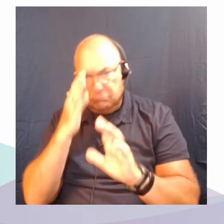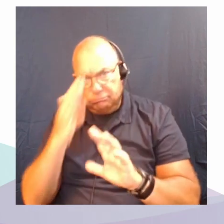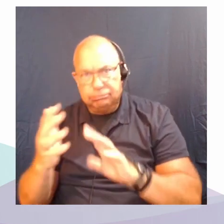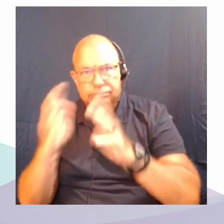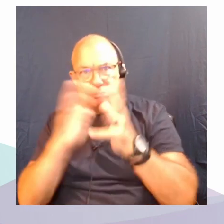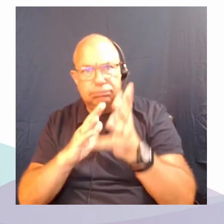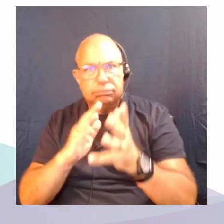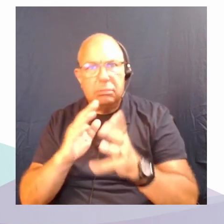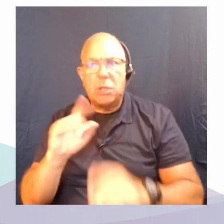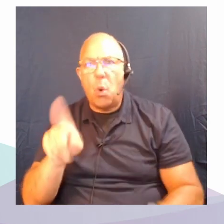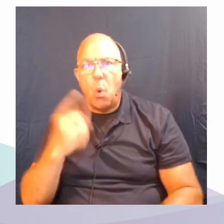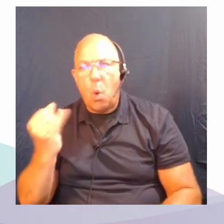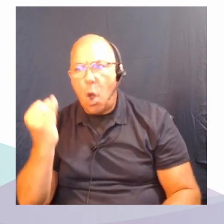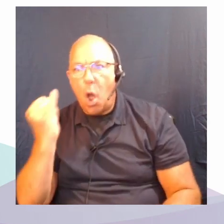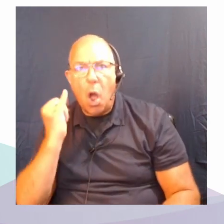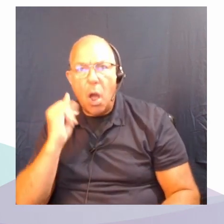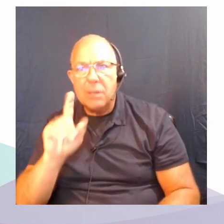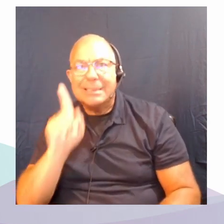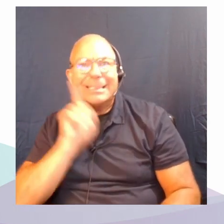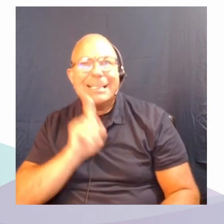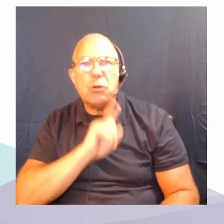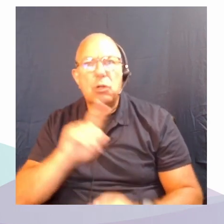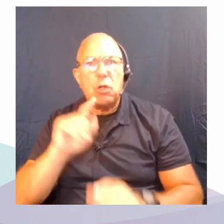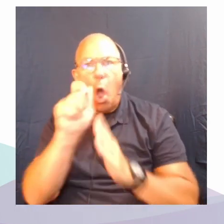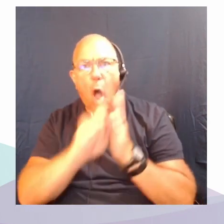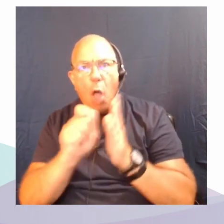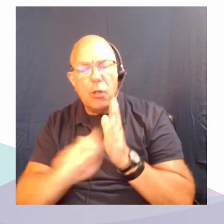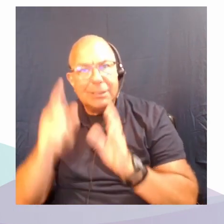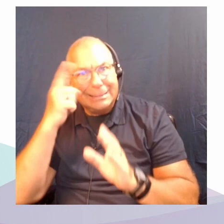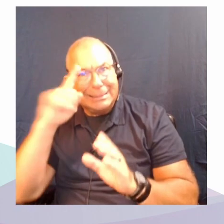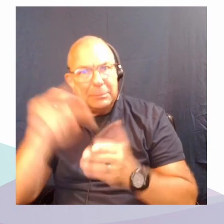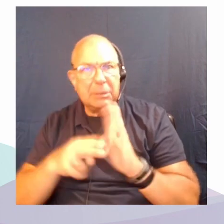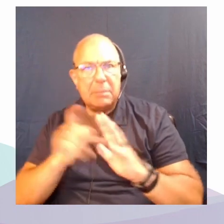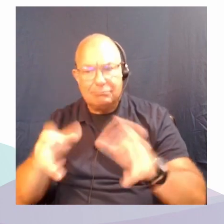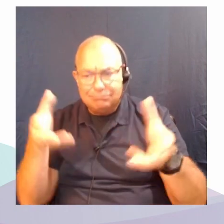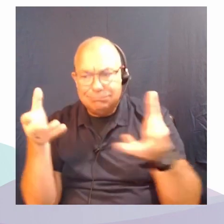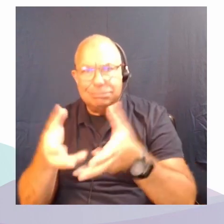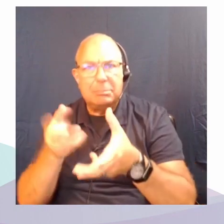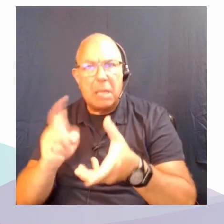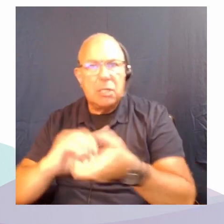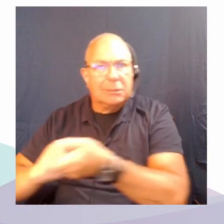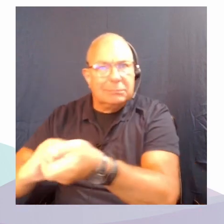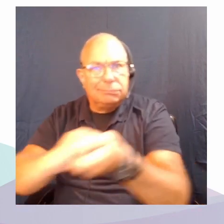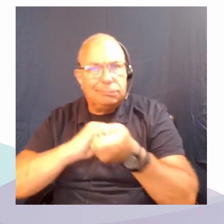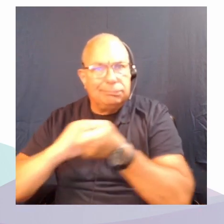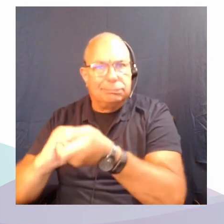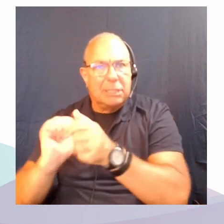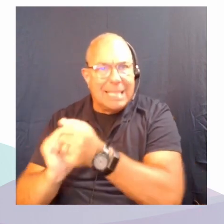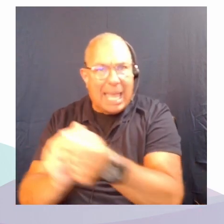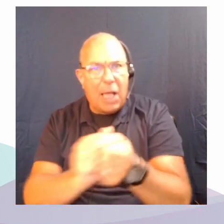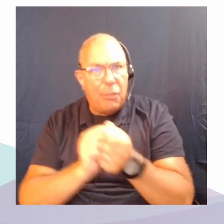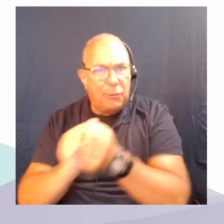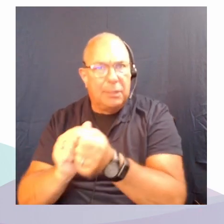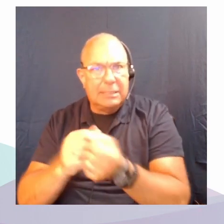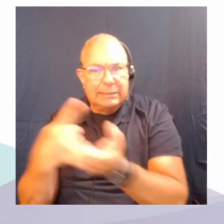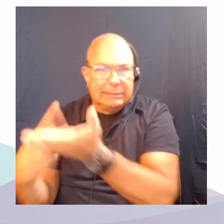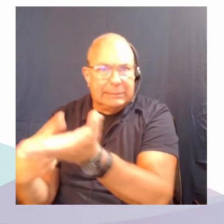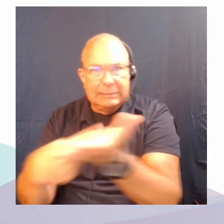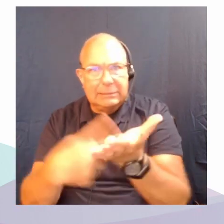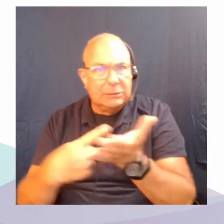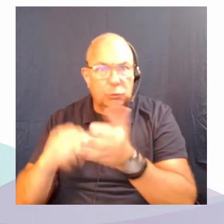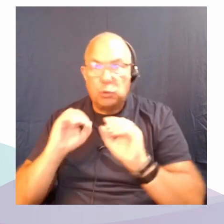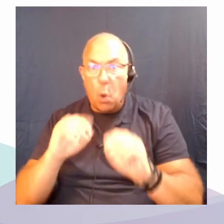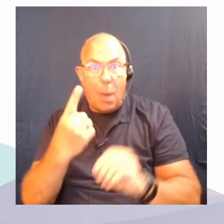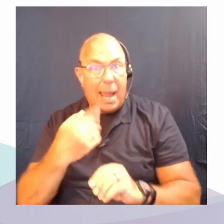and realize that to solve these problems we have to work collectively and together and nobody has the answers and anybody that